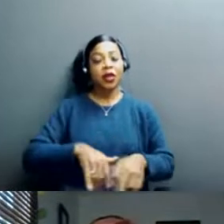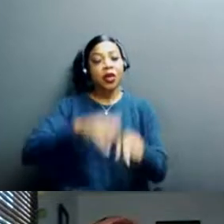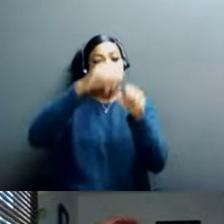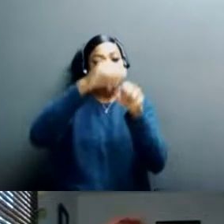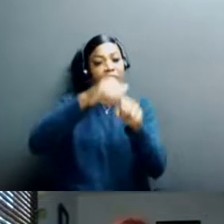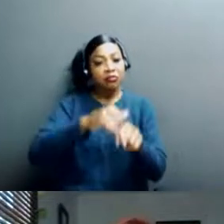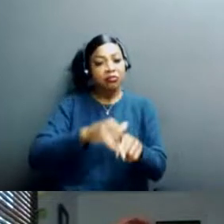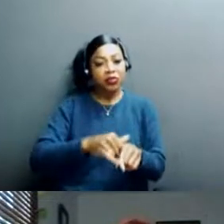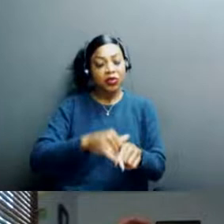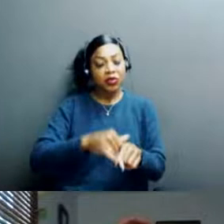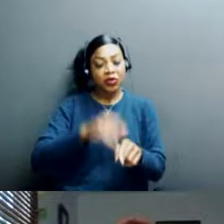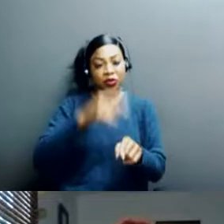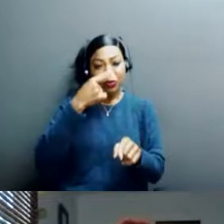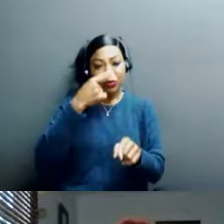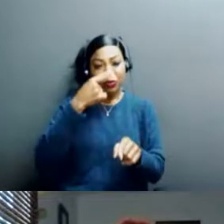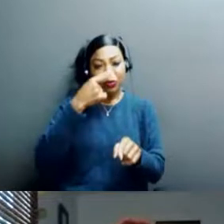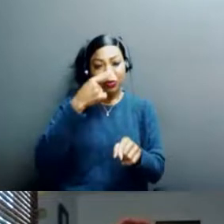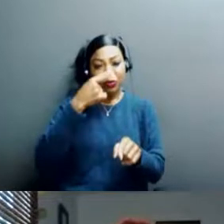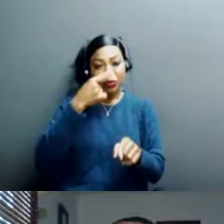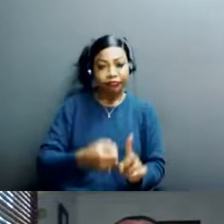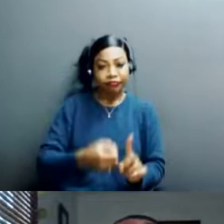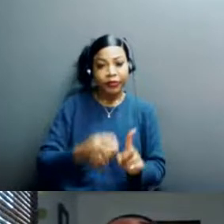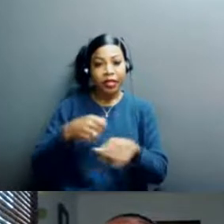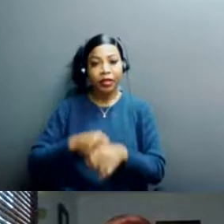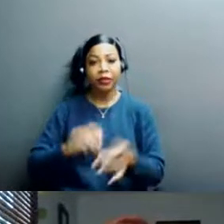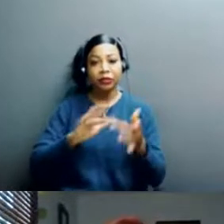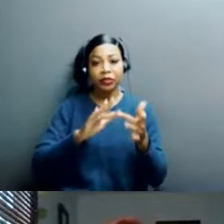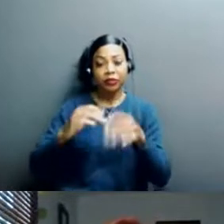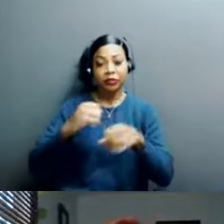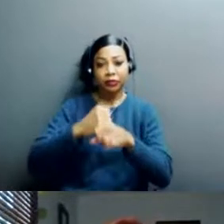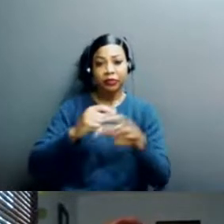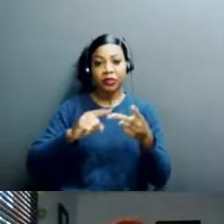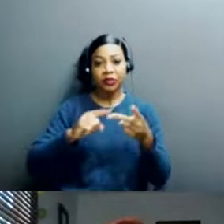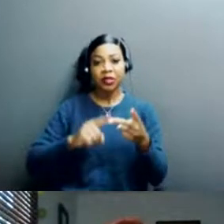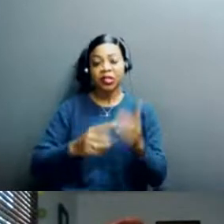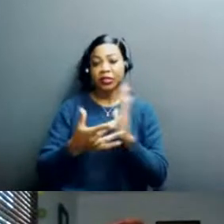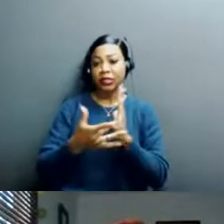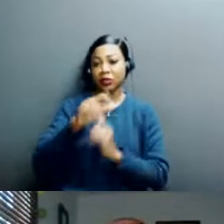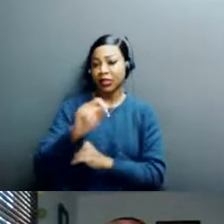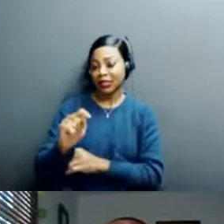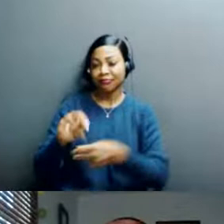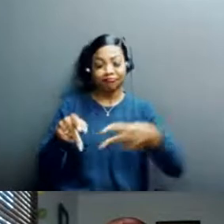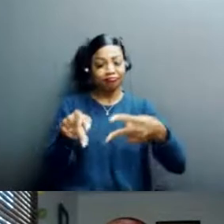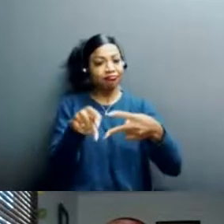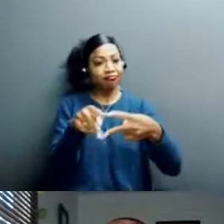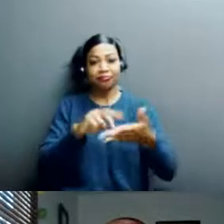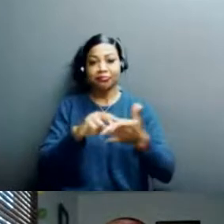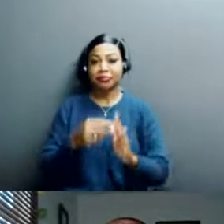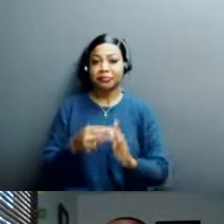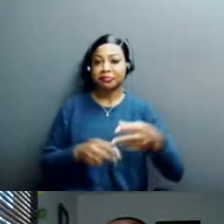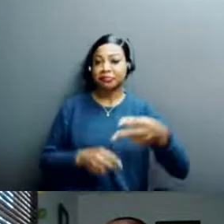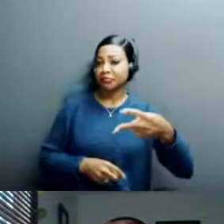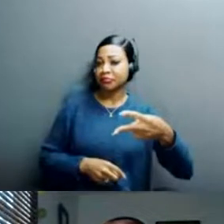about cybersecurity, we hear a lot about digital literacy. So what do these terms mean? What exactly